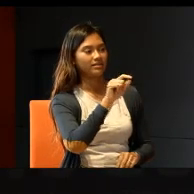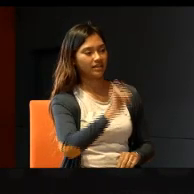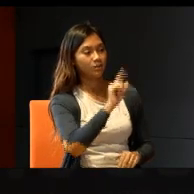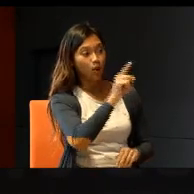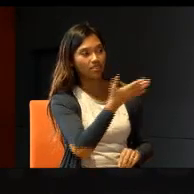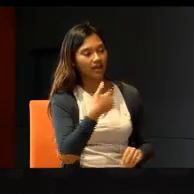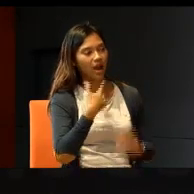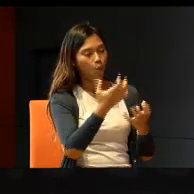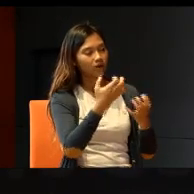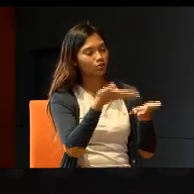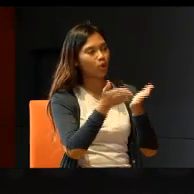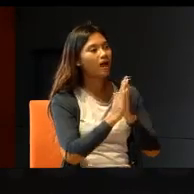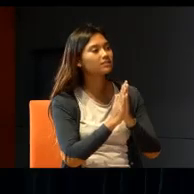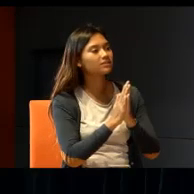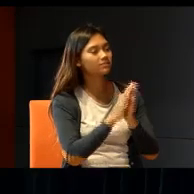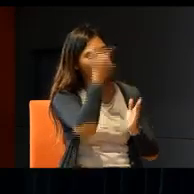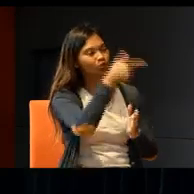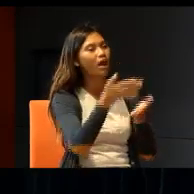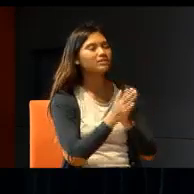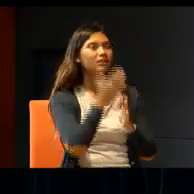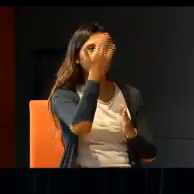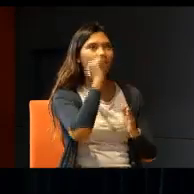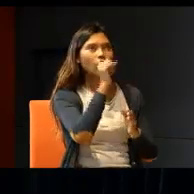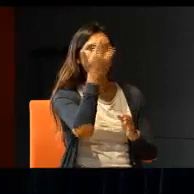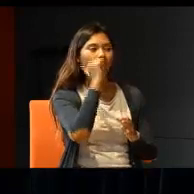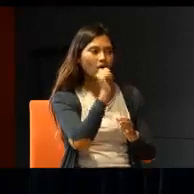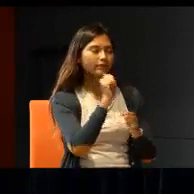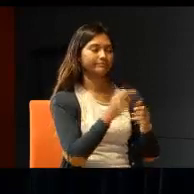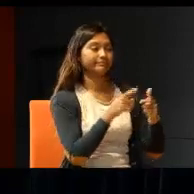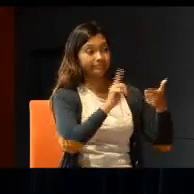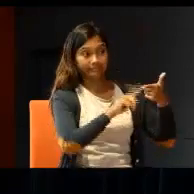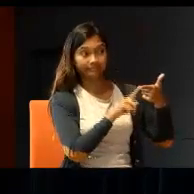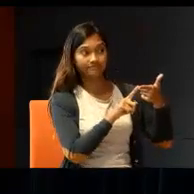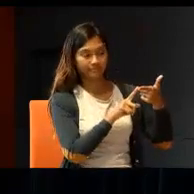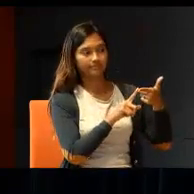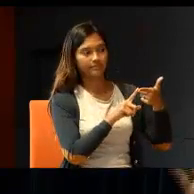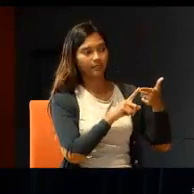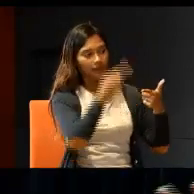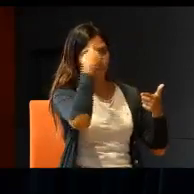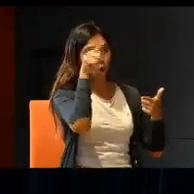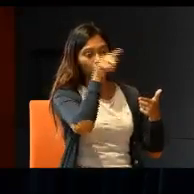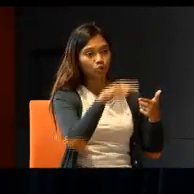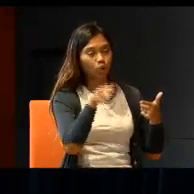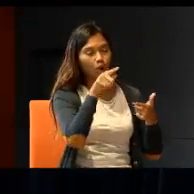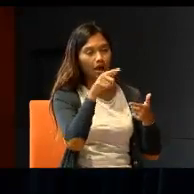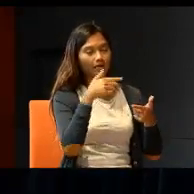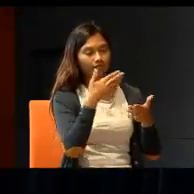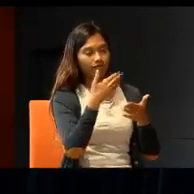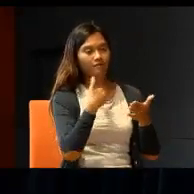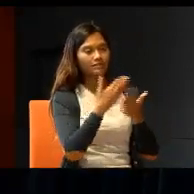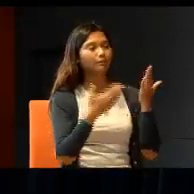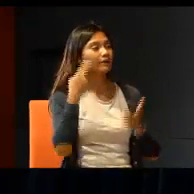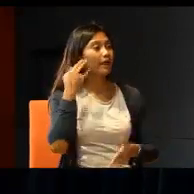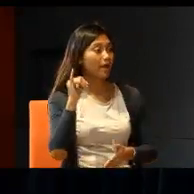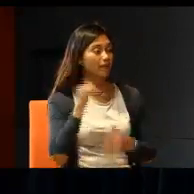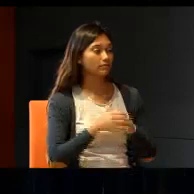ask him, because he always asks, why not, why not, right? The second thing is, for those with some hearing impact and all that, I